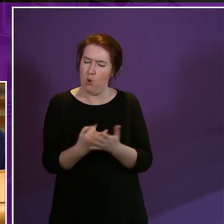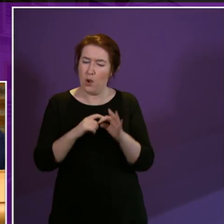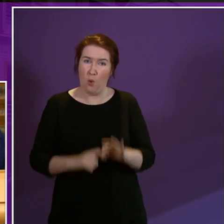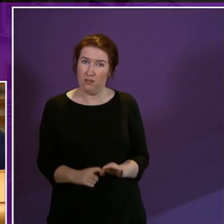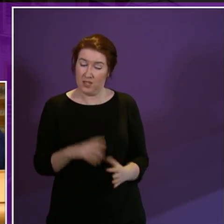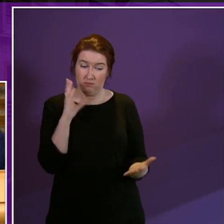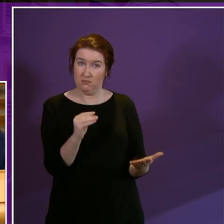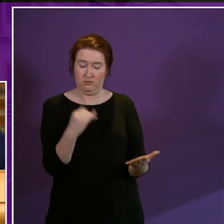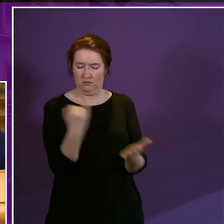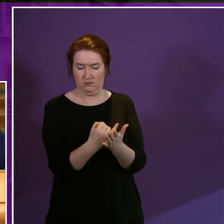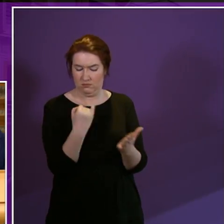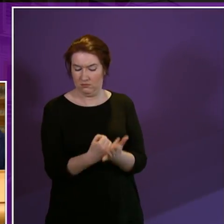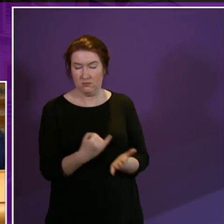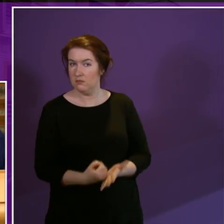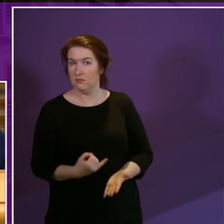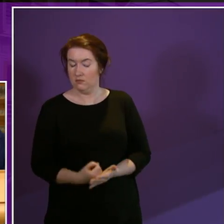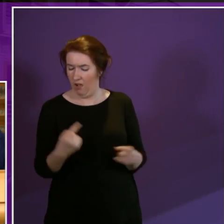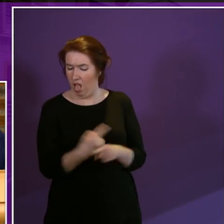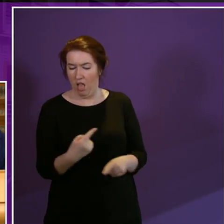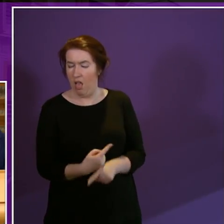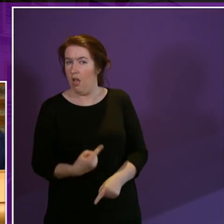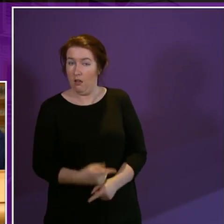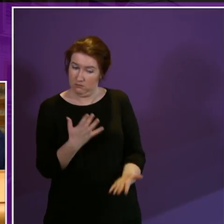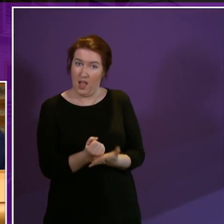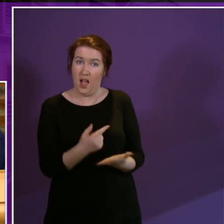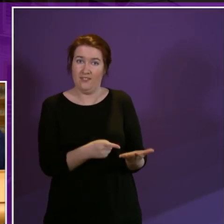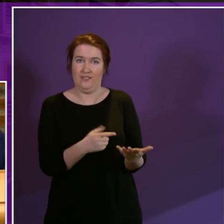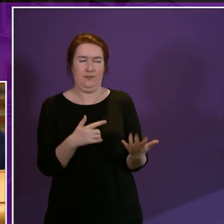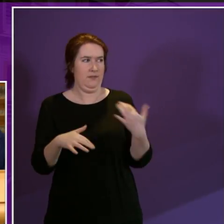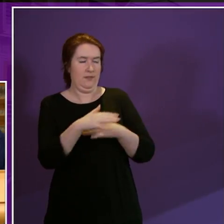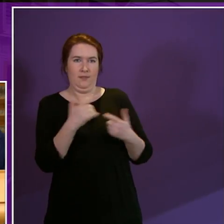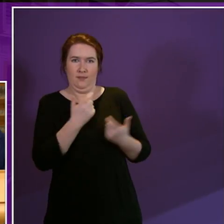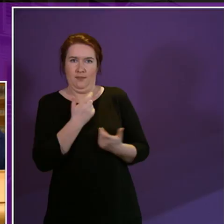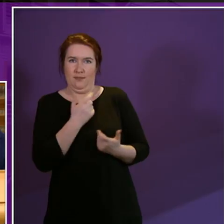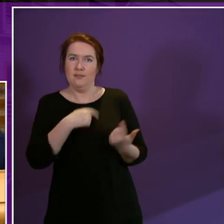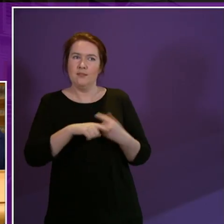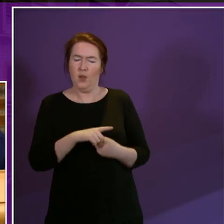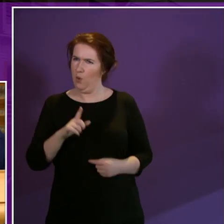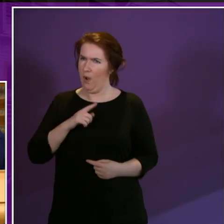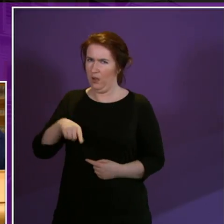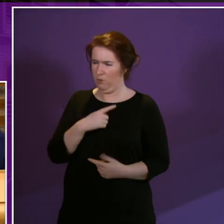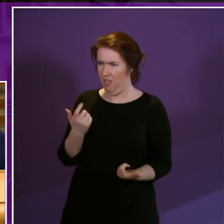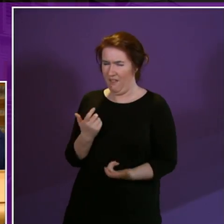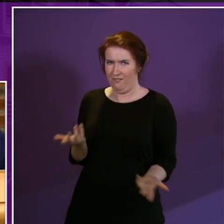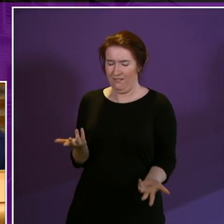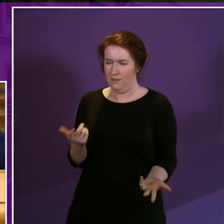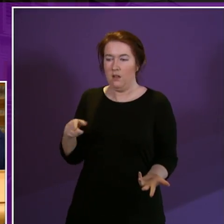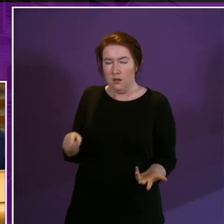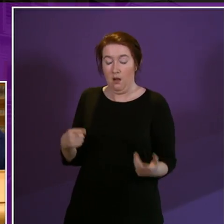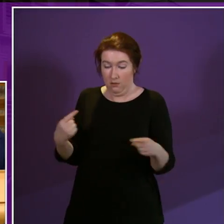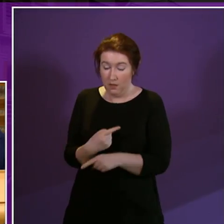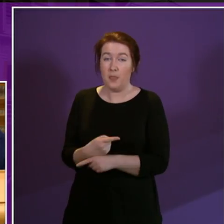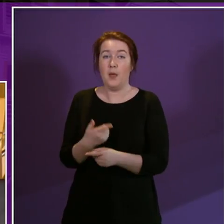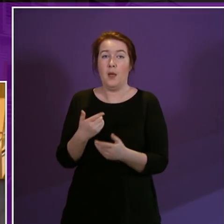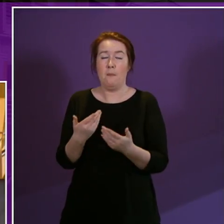riddled with error and misunderstanding. It's mistaken. I don't know why members seem to think this is humorous. It's mistaken about the public sector